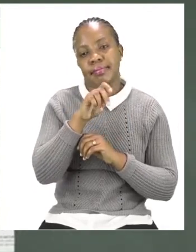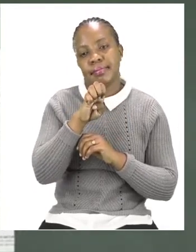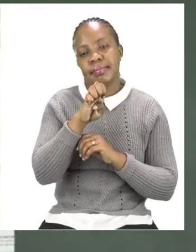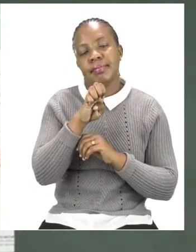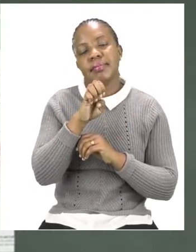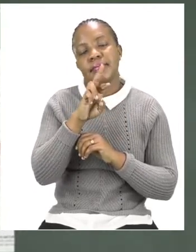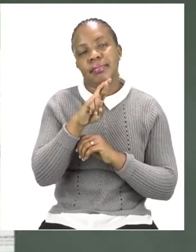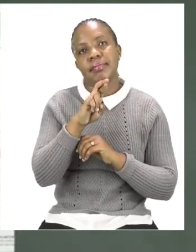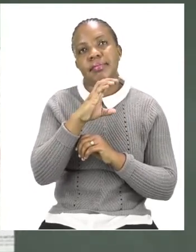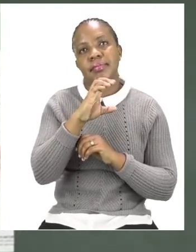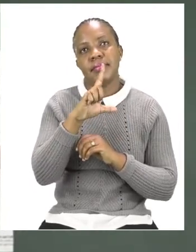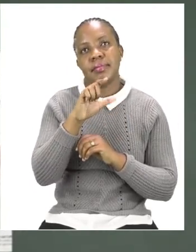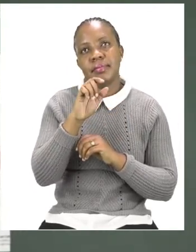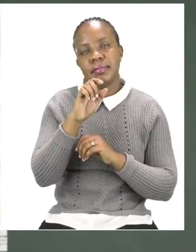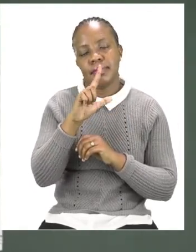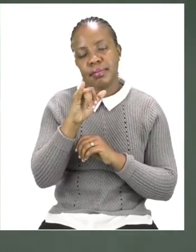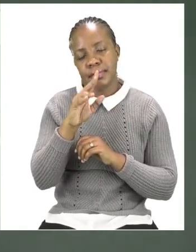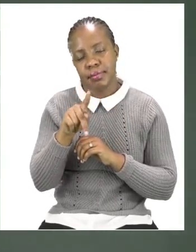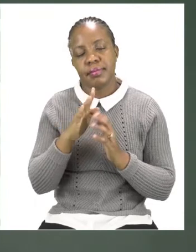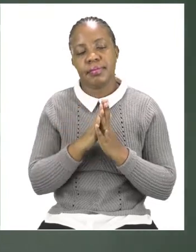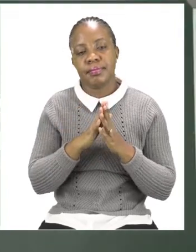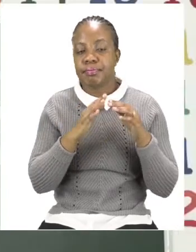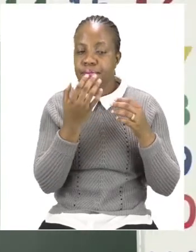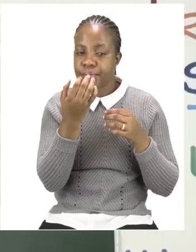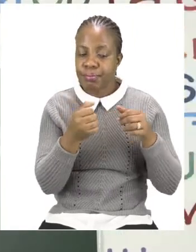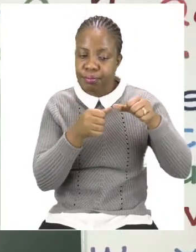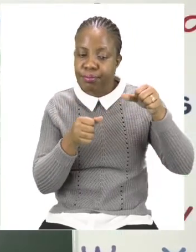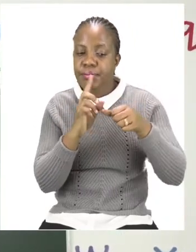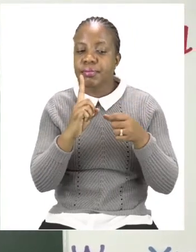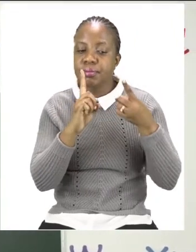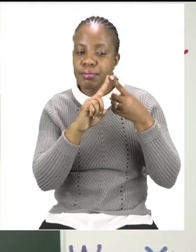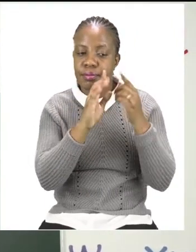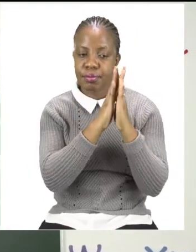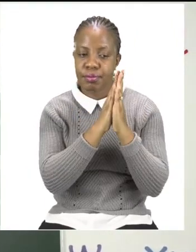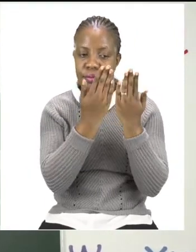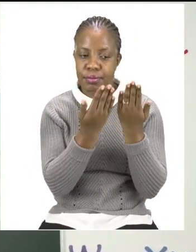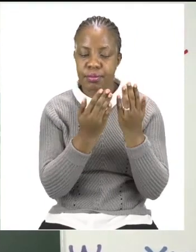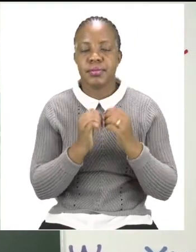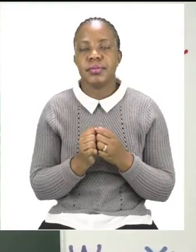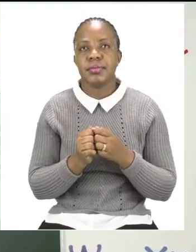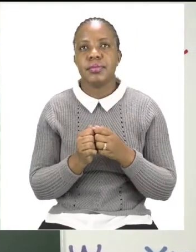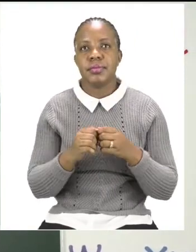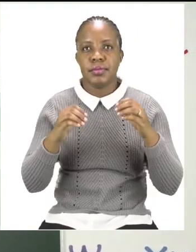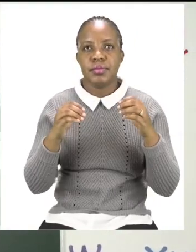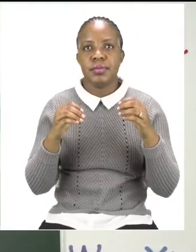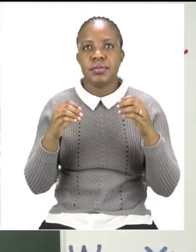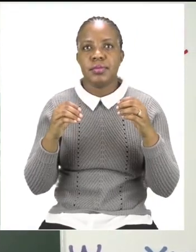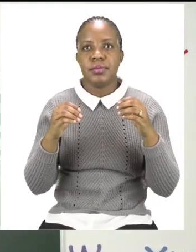have is a book, a bus, a school,